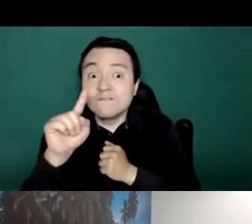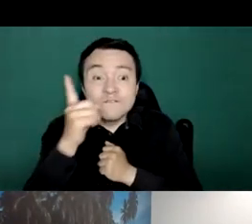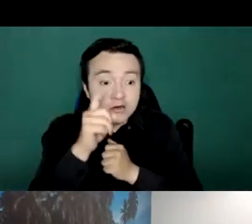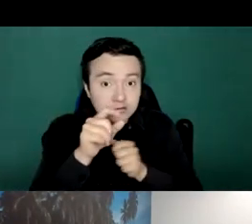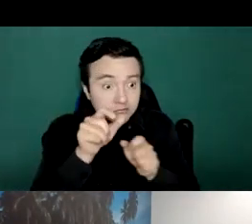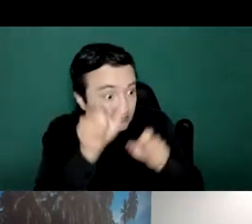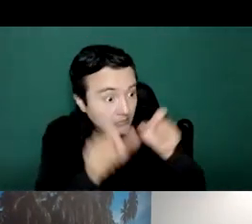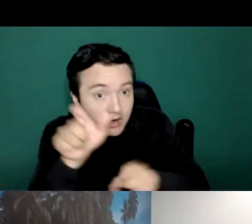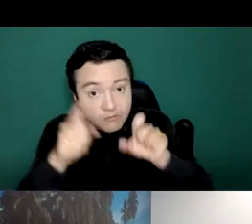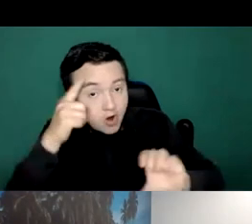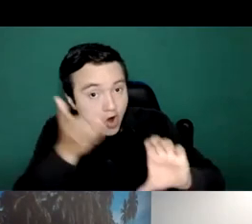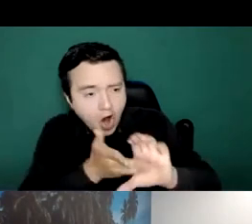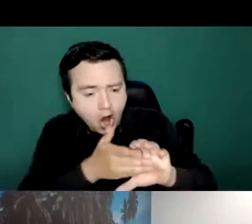priority